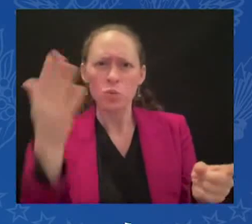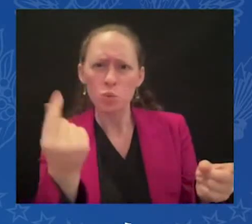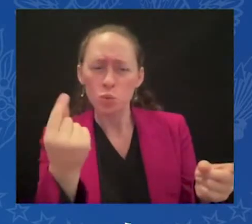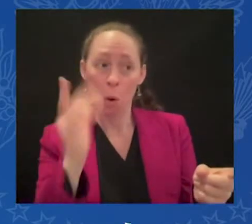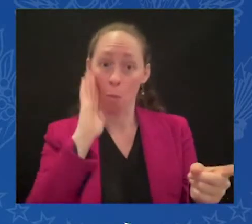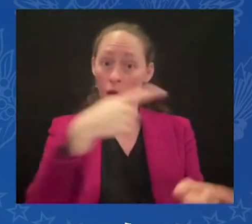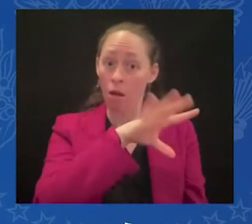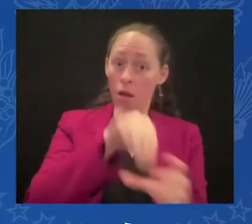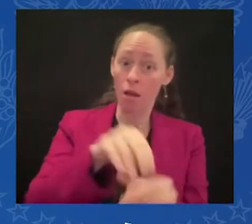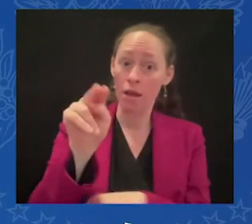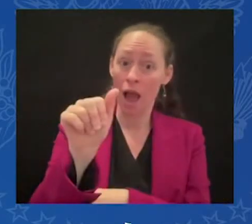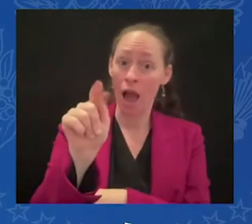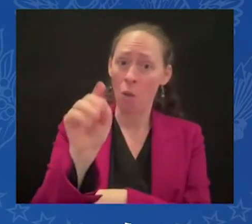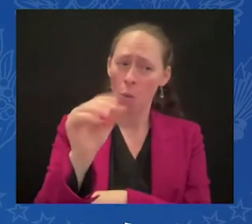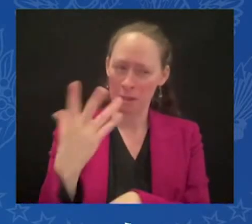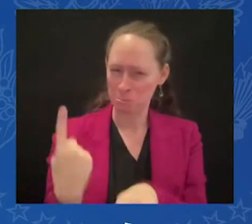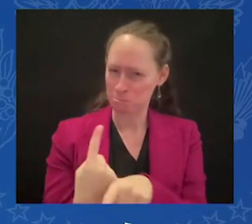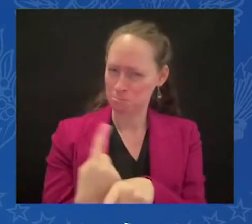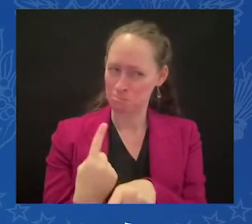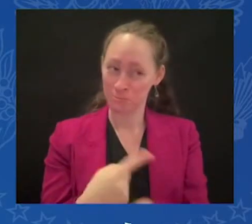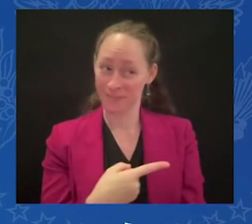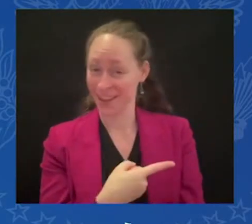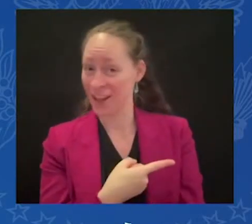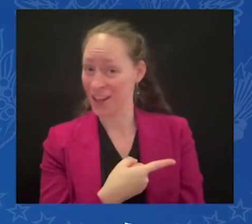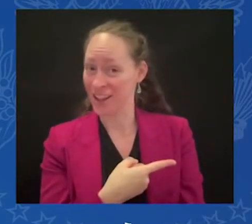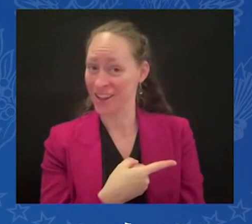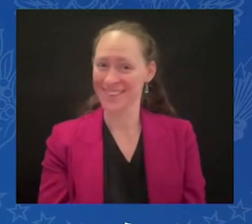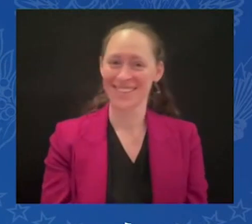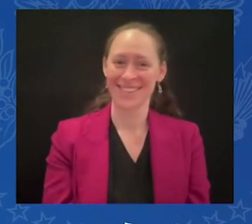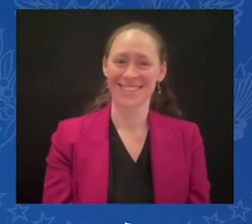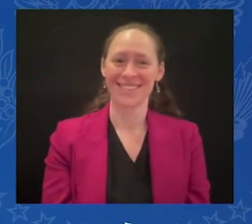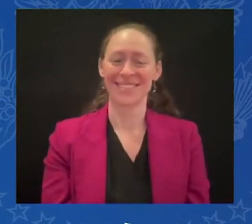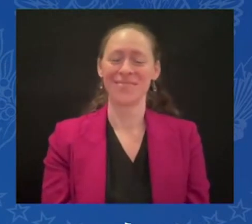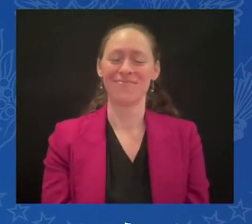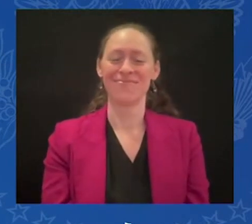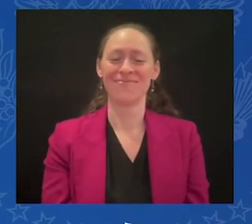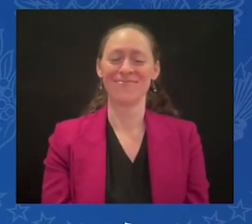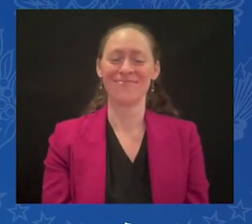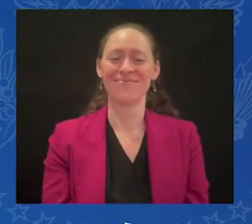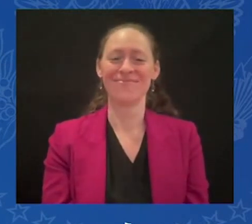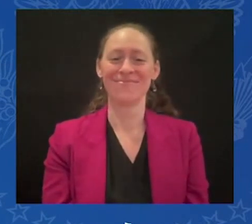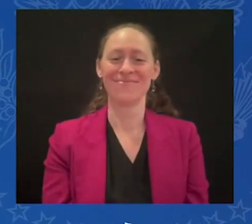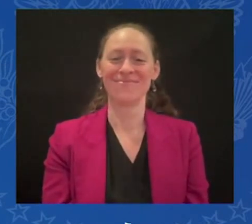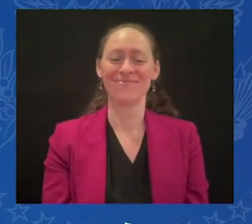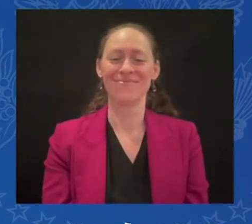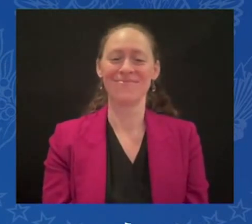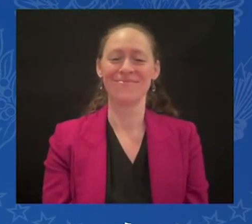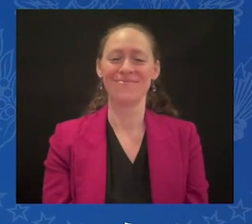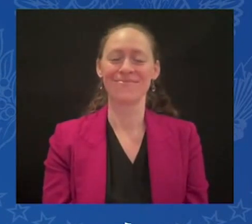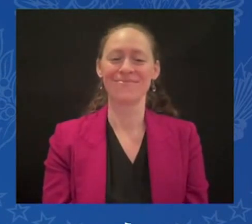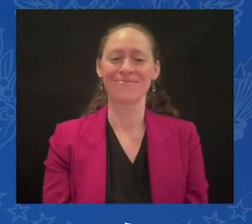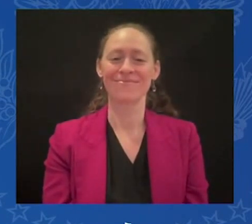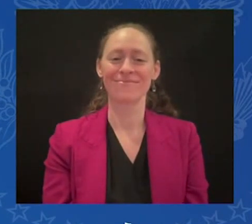Allies all agreed to lift the requirements for membership action plan for Ukraine and to create a path to NATO membership